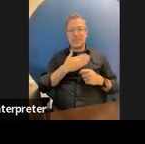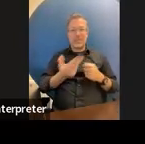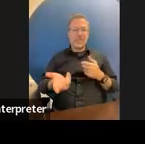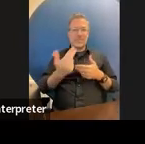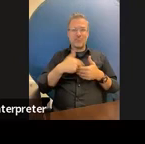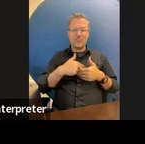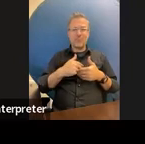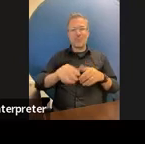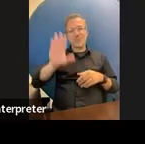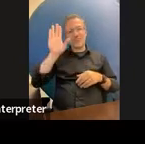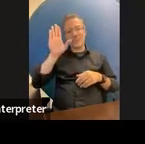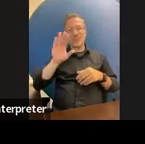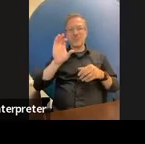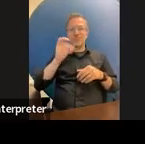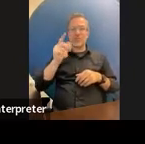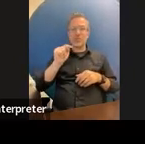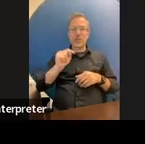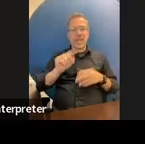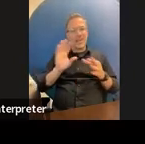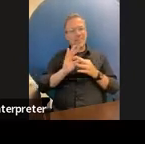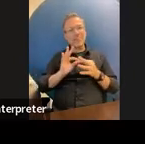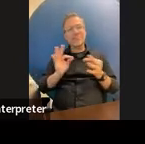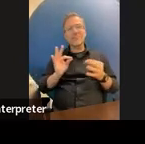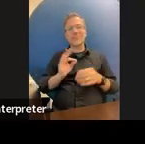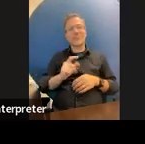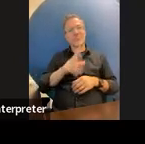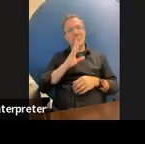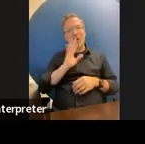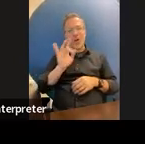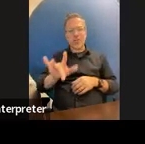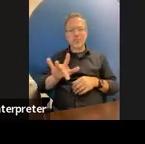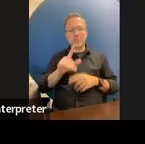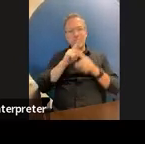the chat box or take yourself off mute feel free